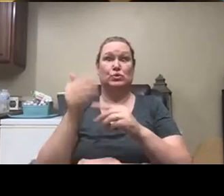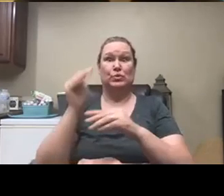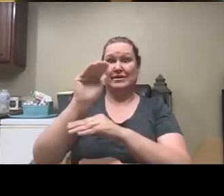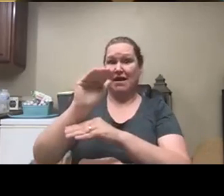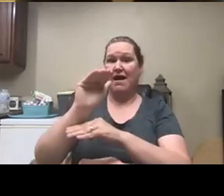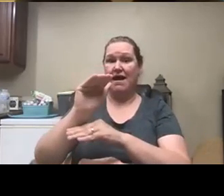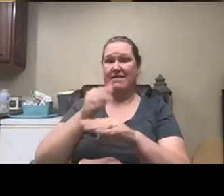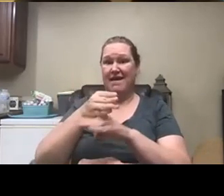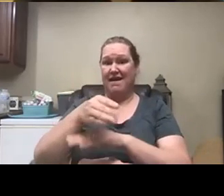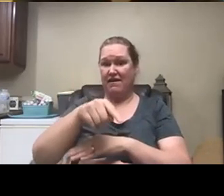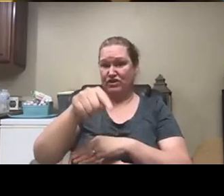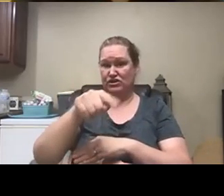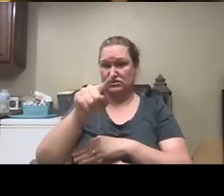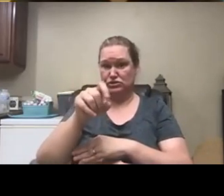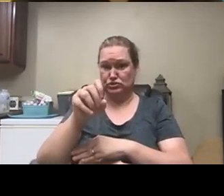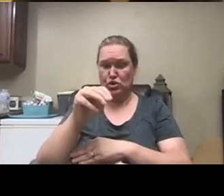her username